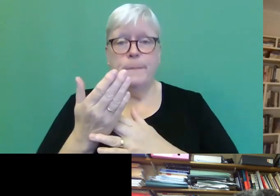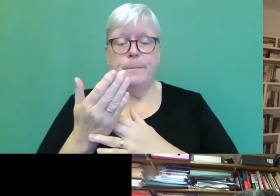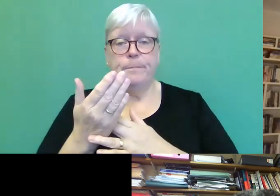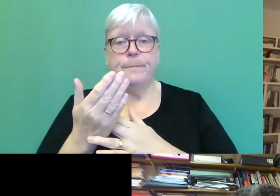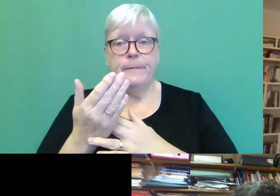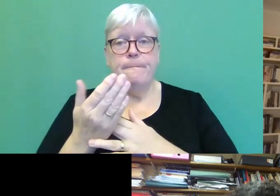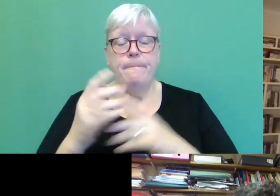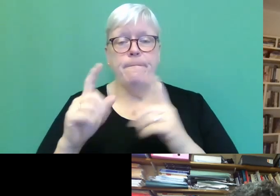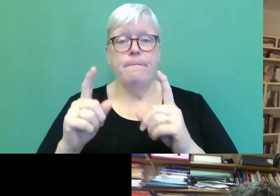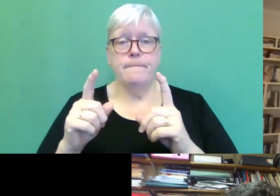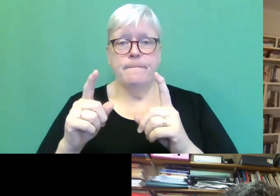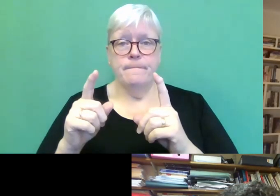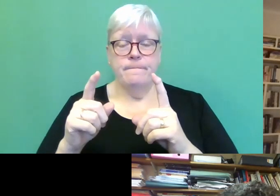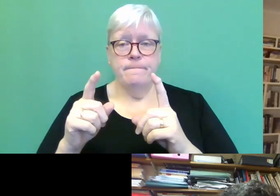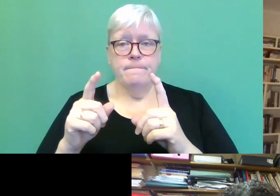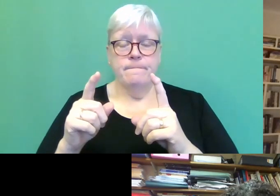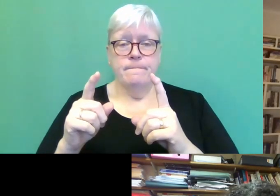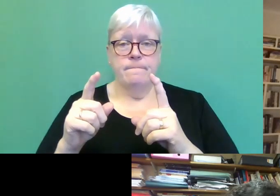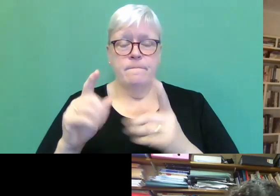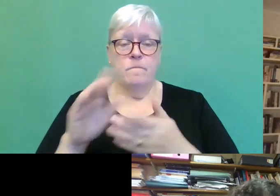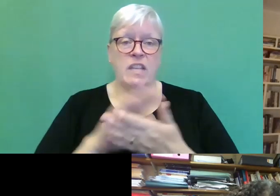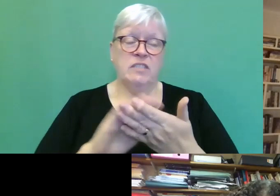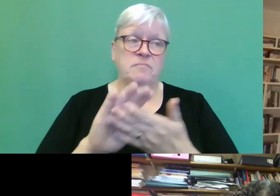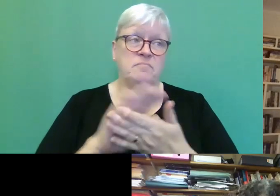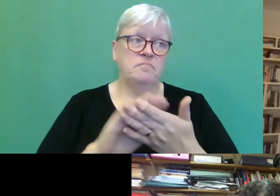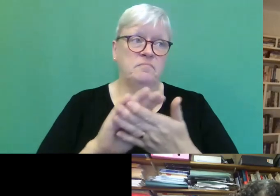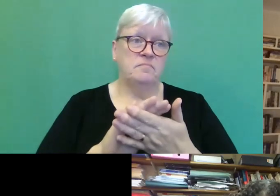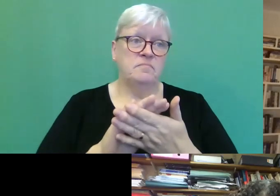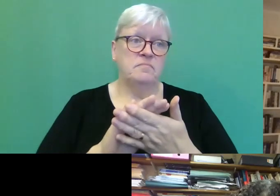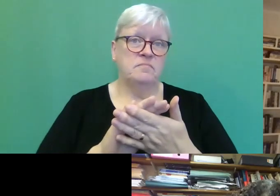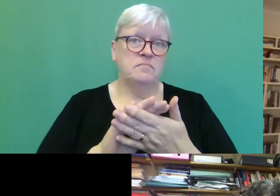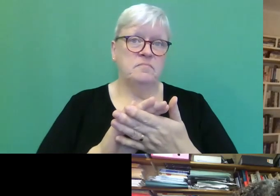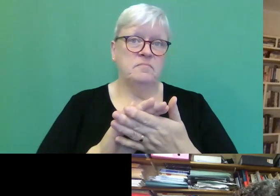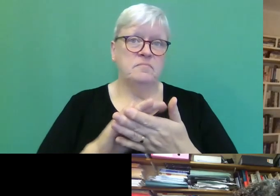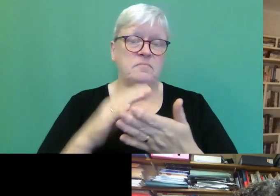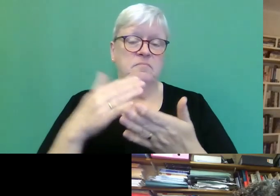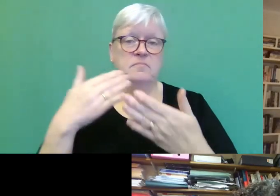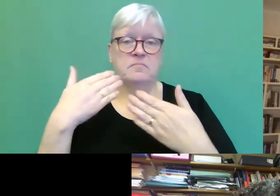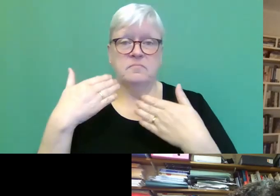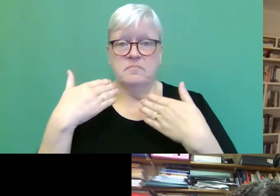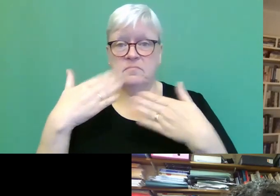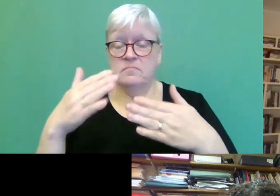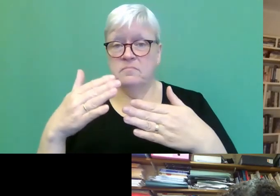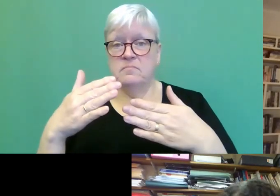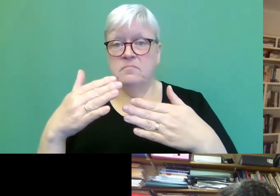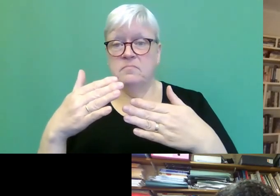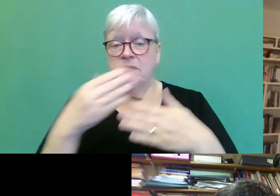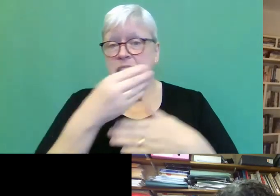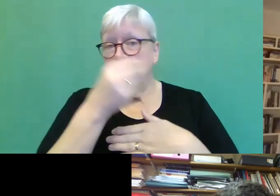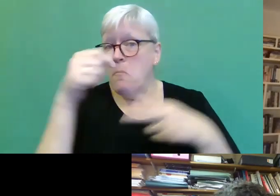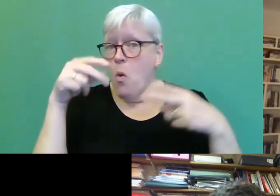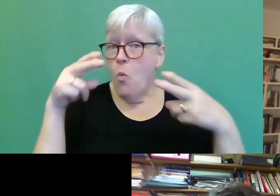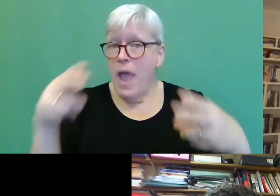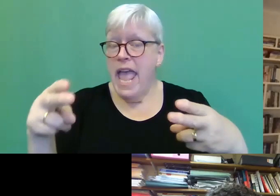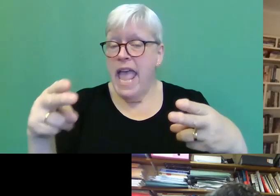but I mean, that there are, there are ways in which the book sort